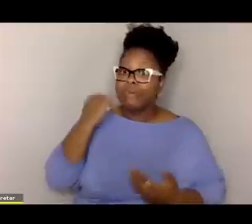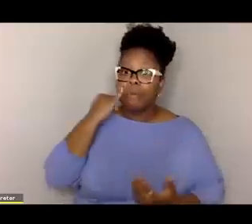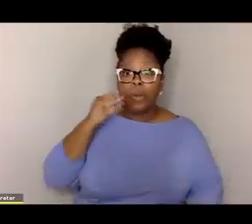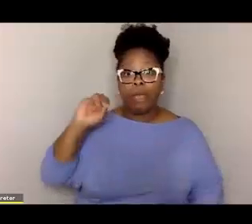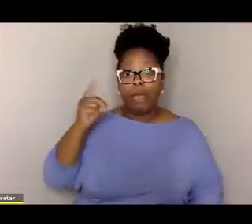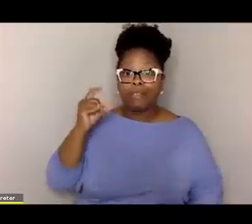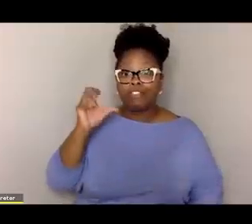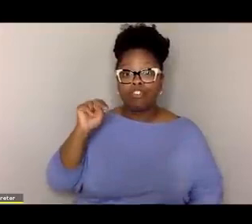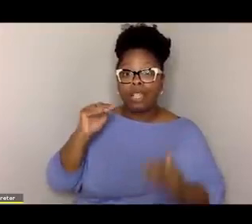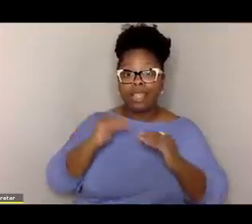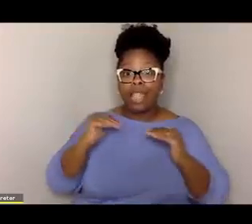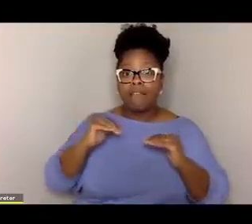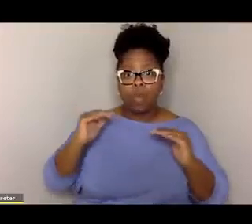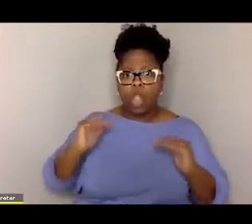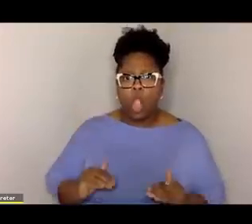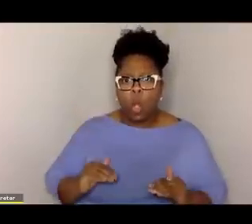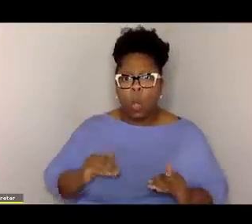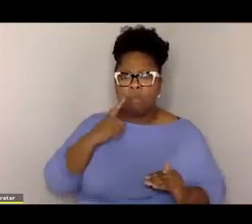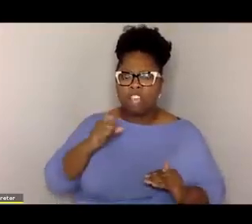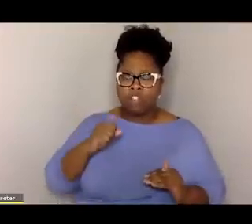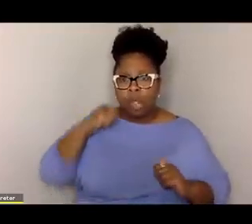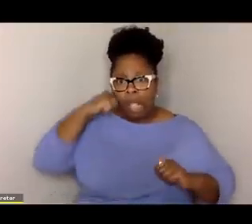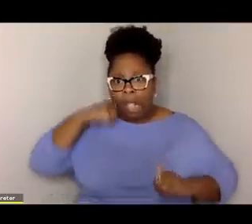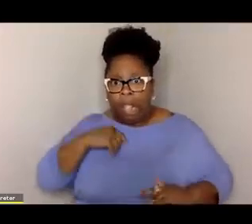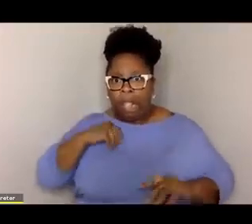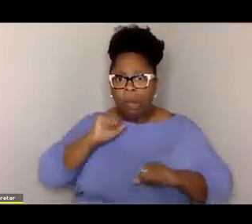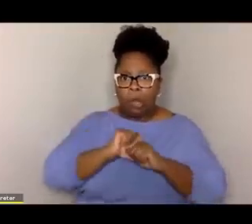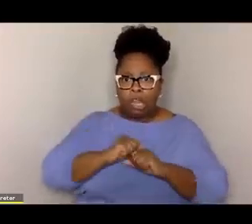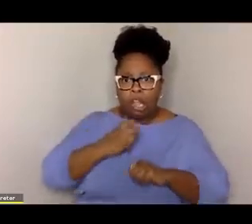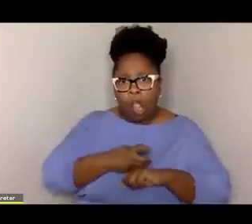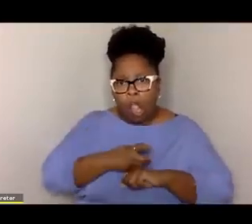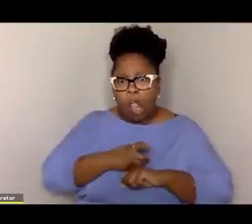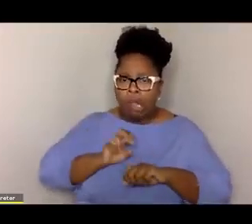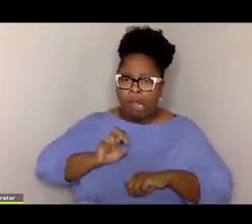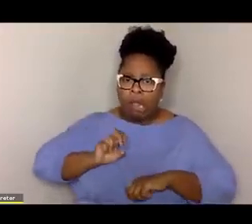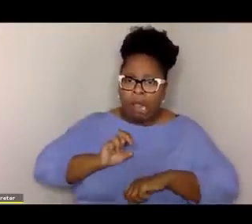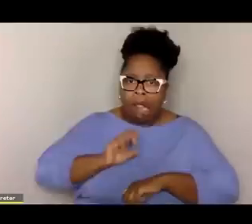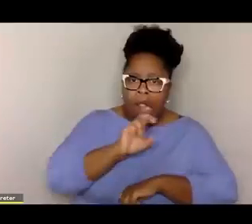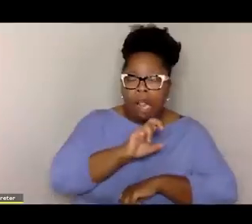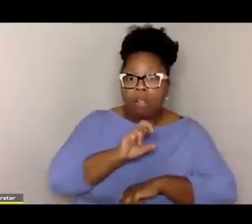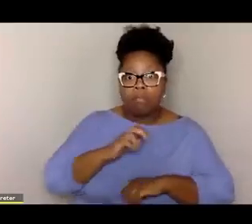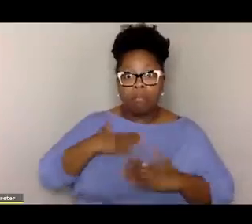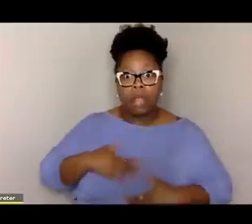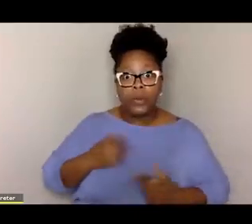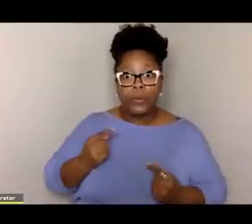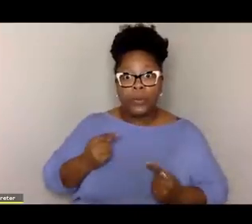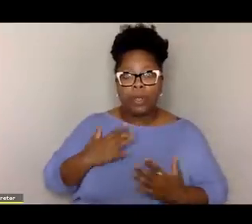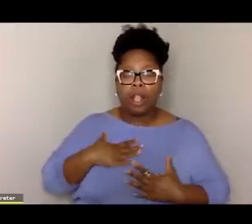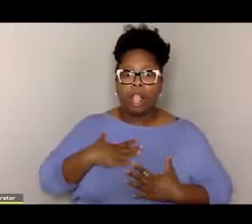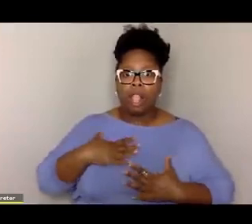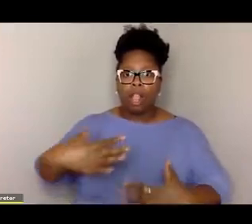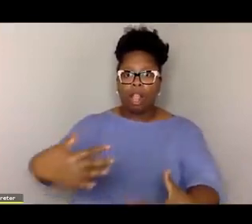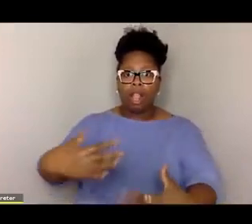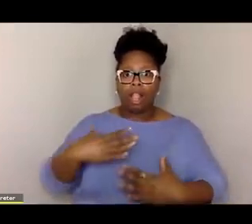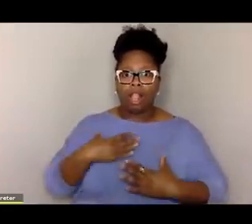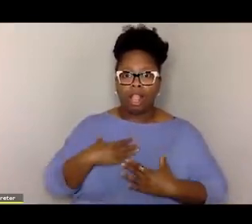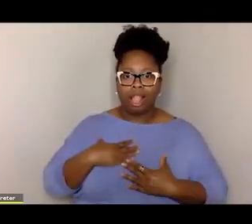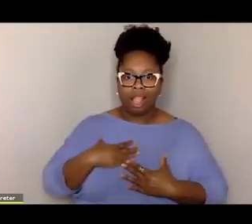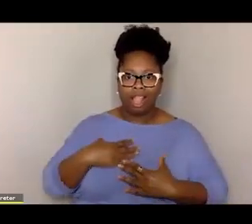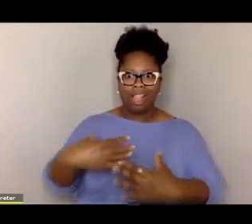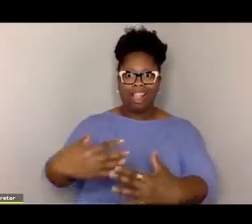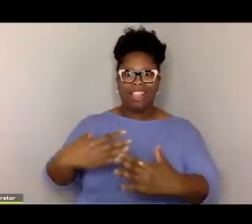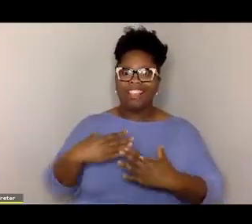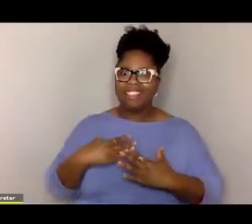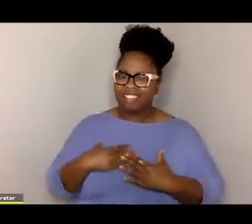And so if your oxygen level gets low because you're working really hard by walking up steps, you'll take deeper breaths. And